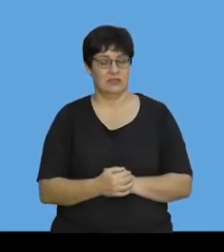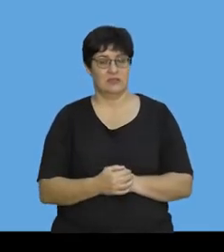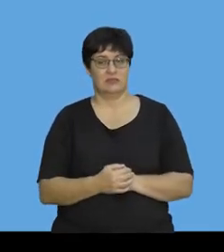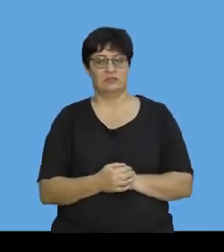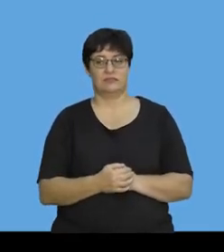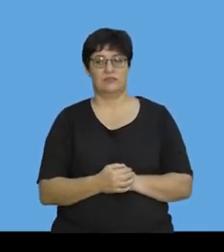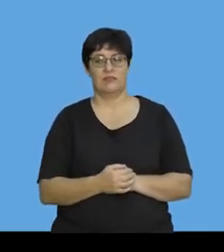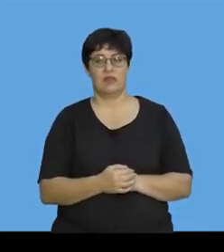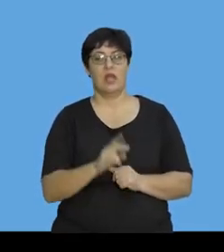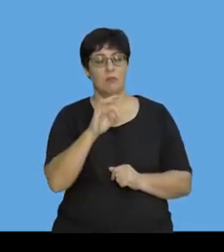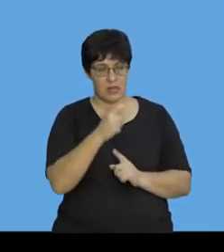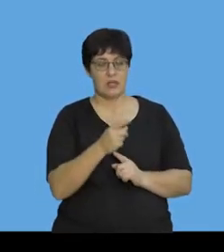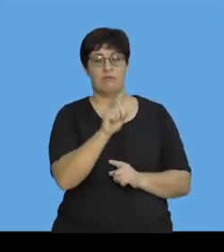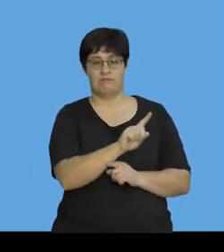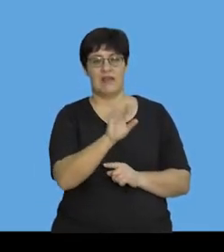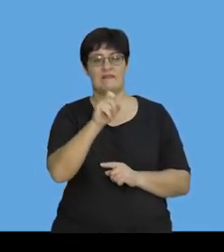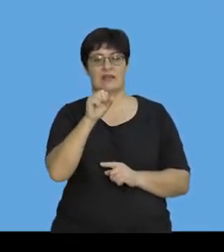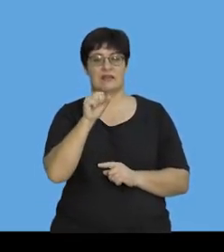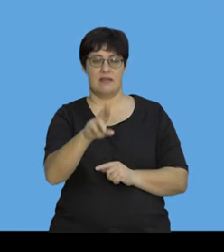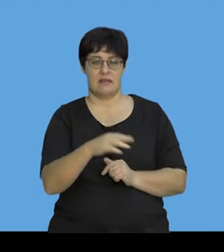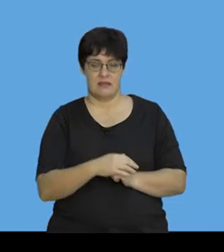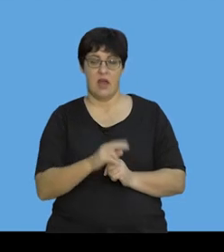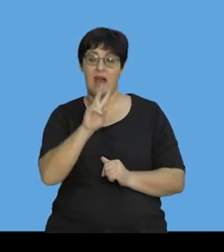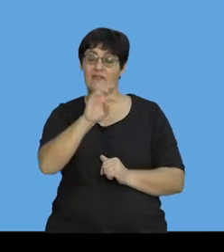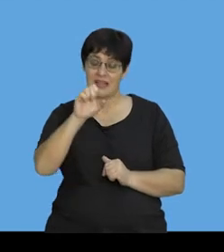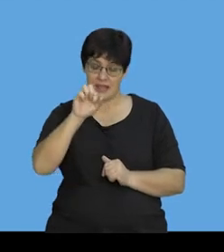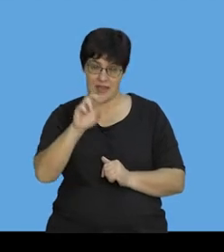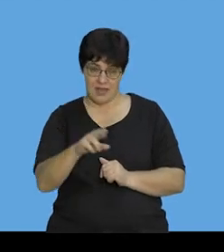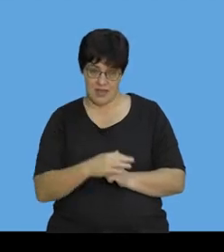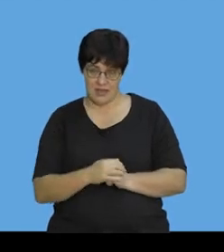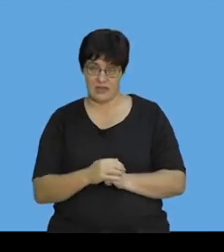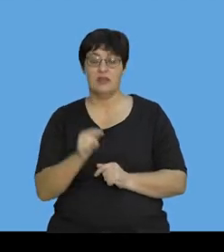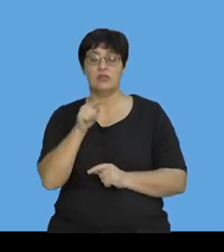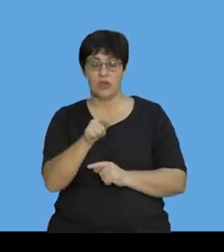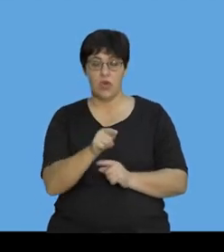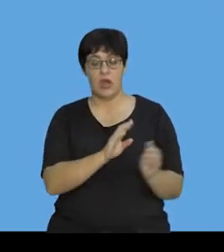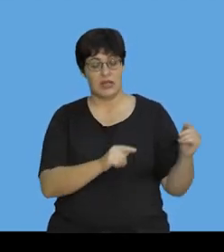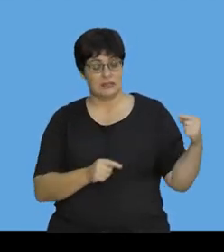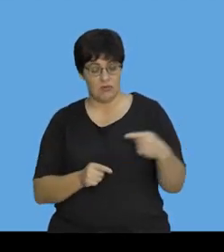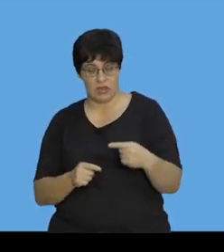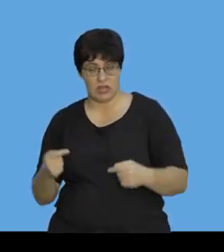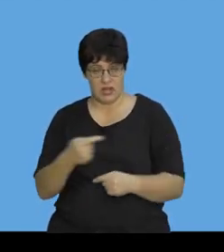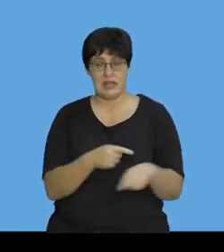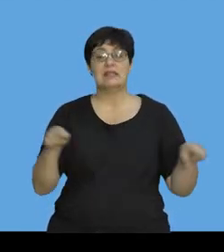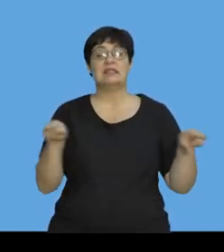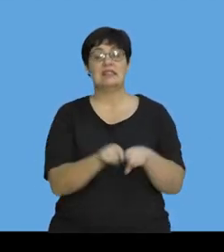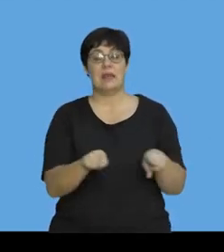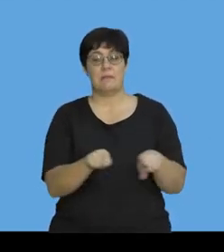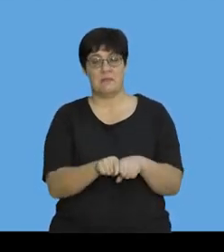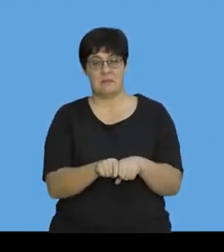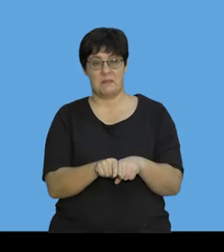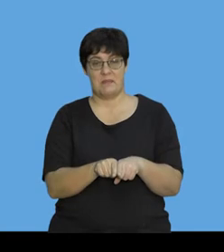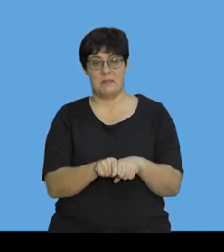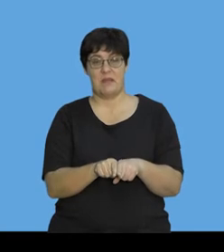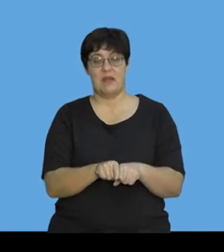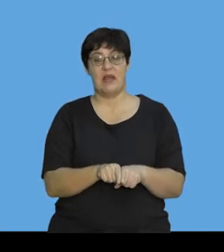Impulse is a vector. I've said that already. The direction of the impulse is the same as the